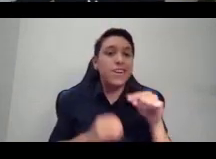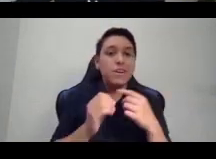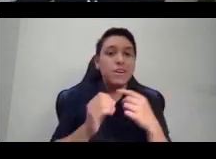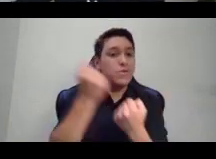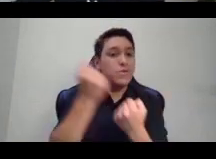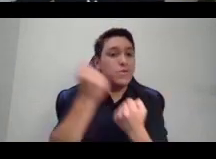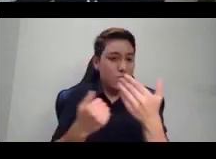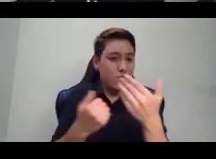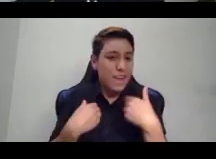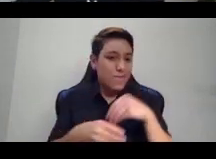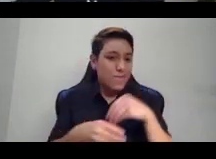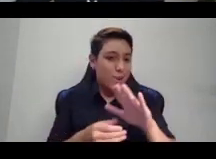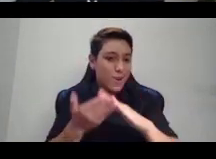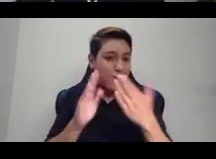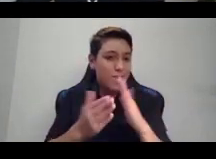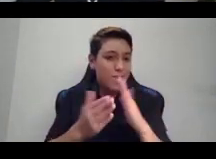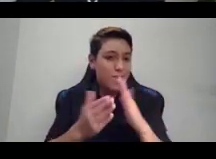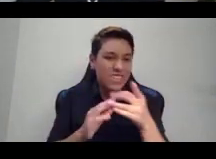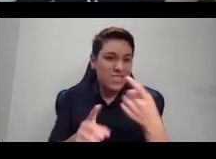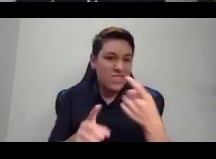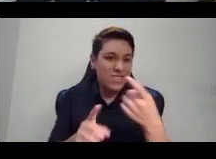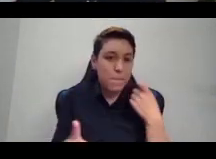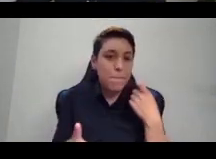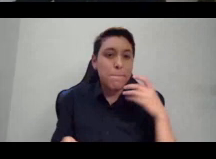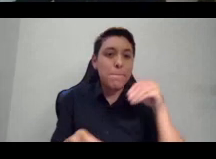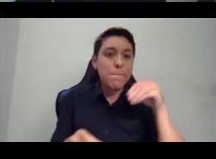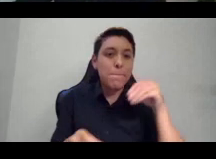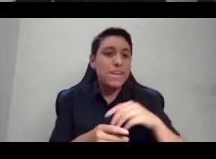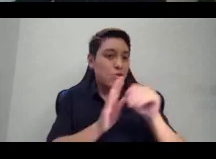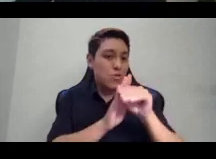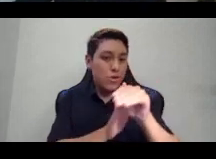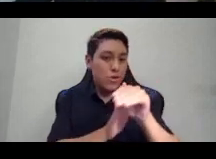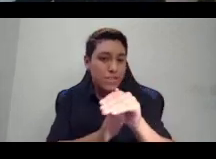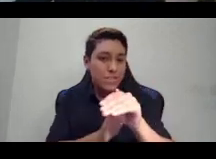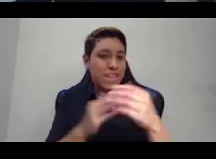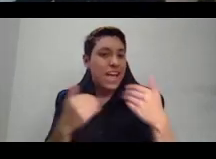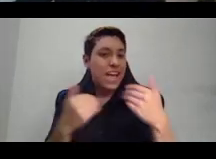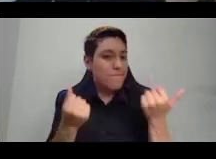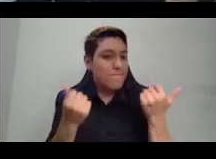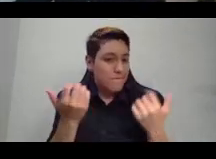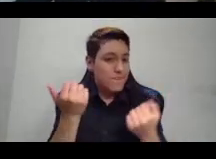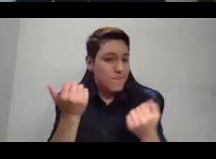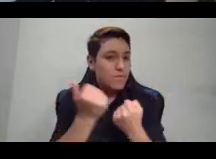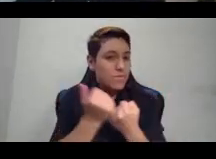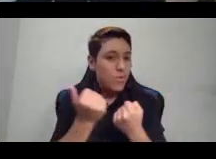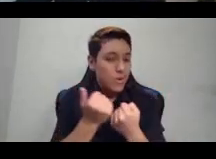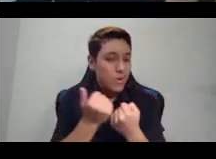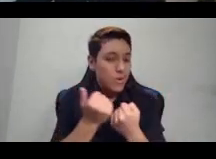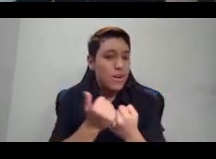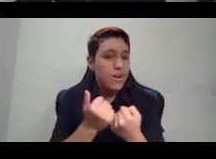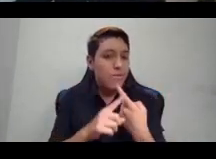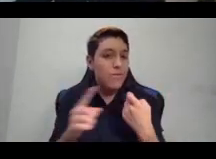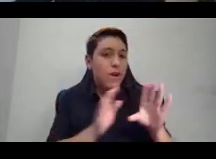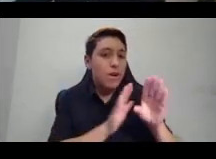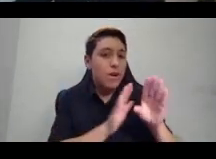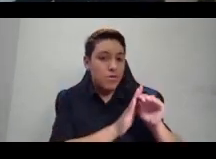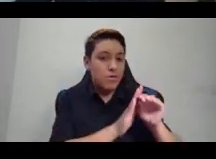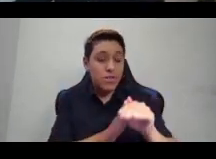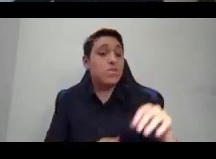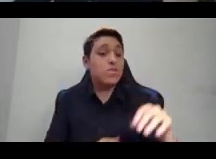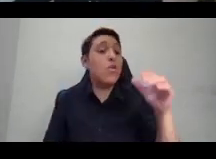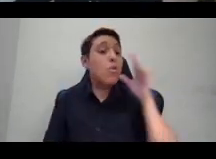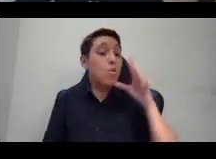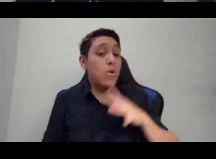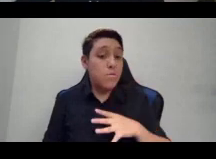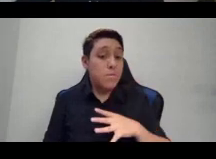community that she came from in New Orleans, that actually the women around her were part of her community